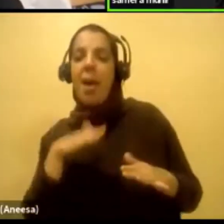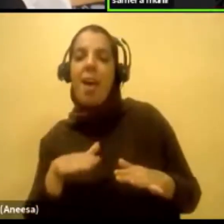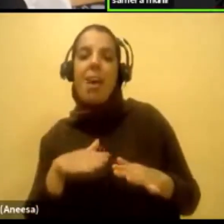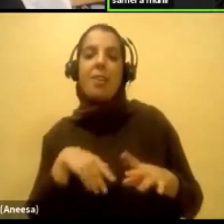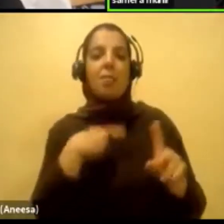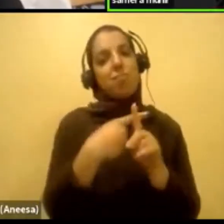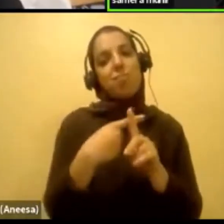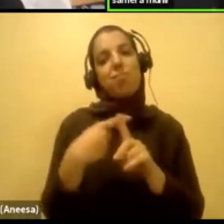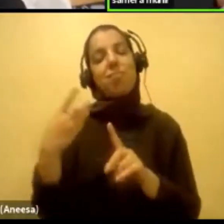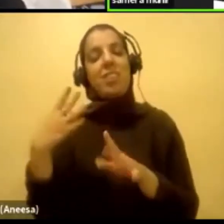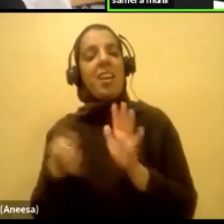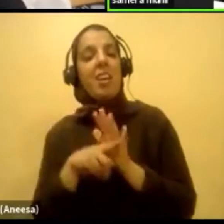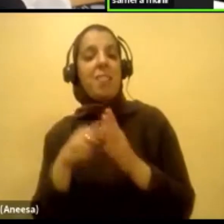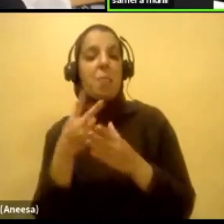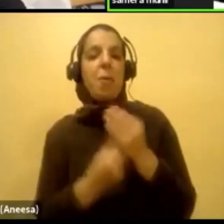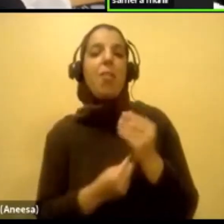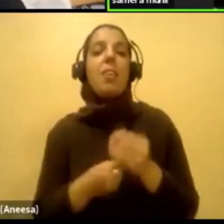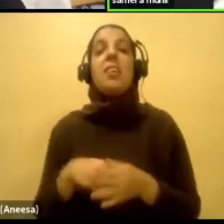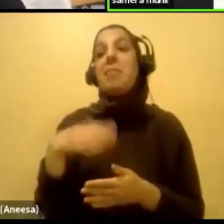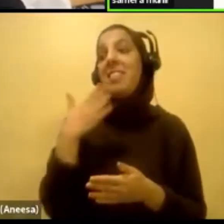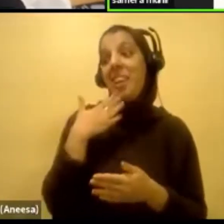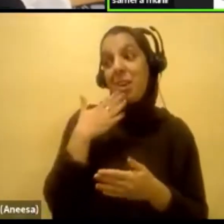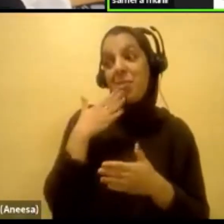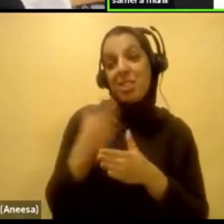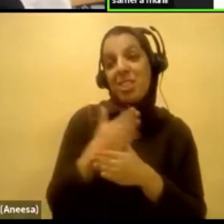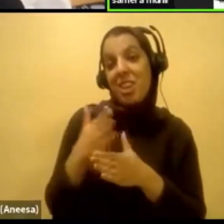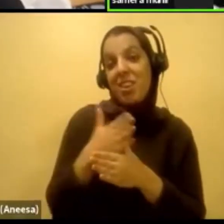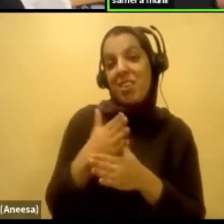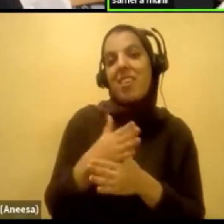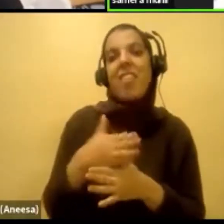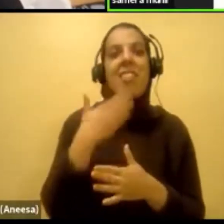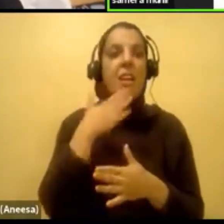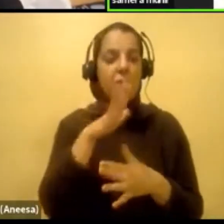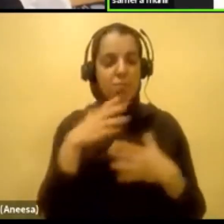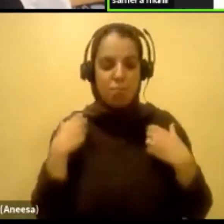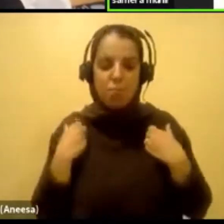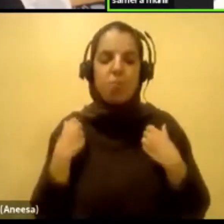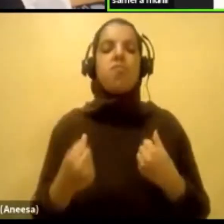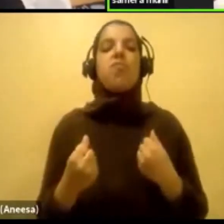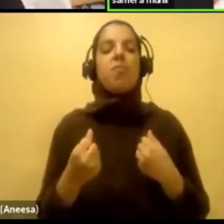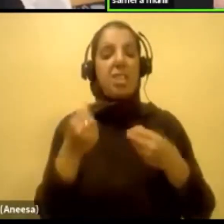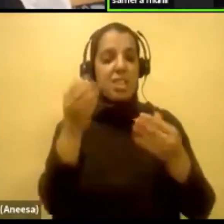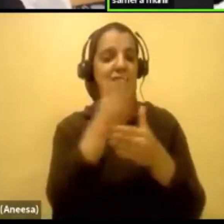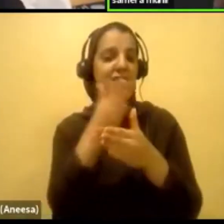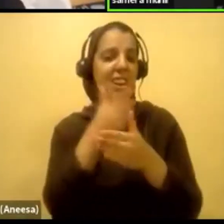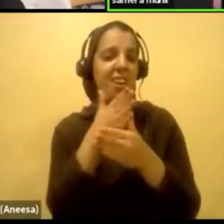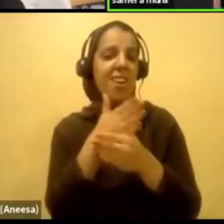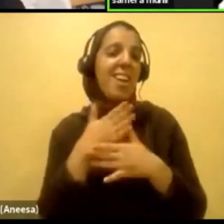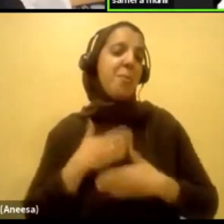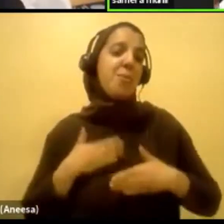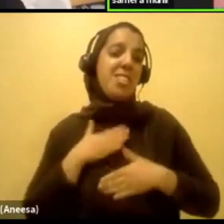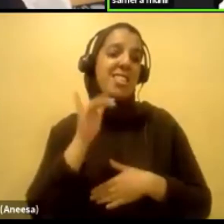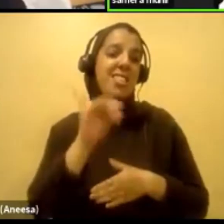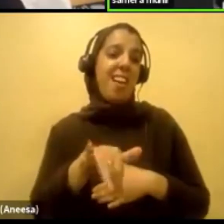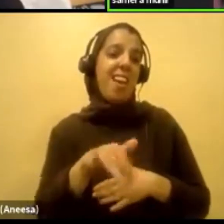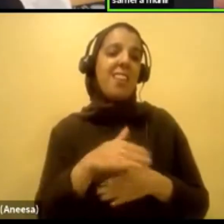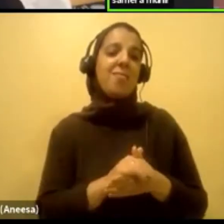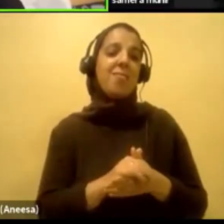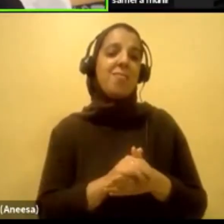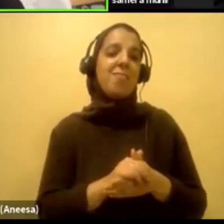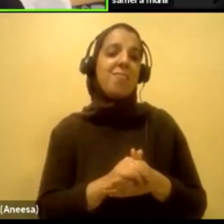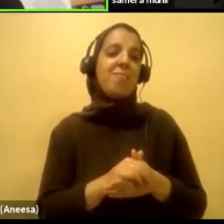thank you for sharing your story. Thank you for having the strength. And I appreciate that. I don't want to, I just want to say that now.